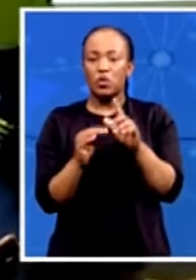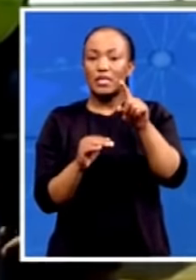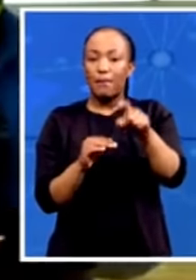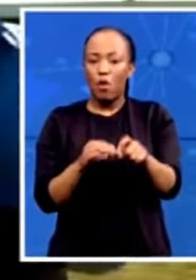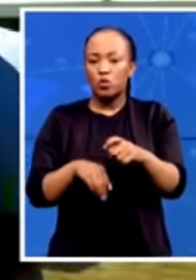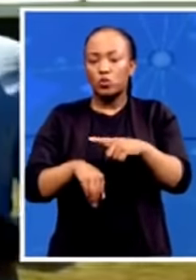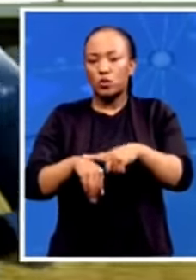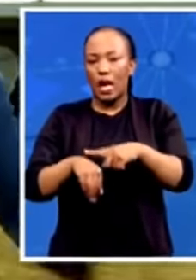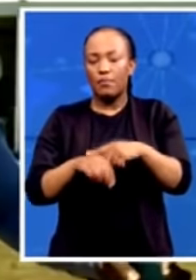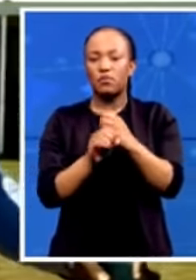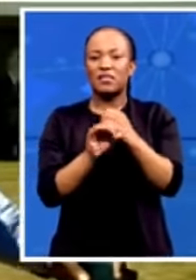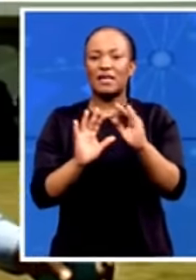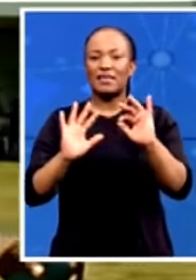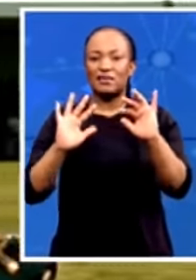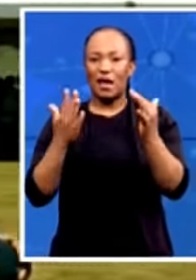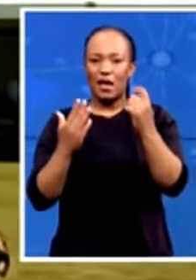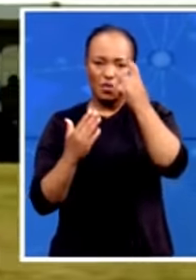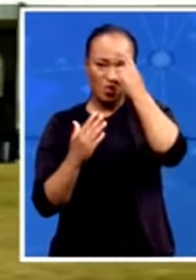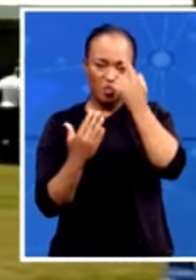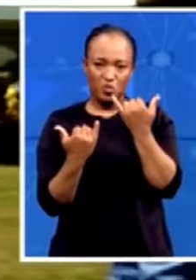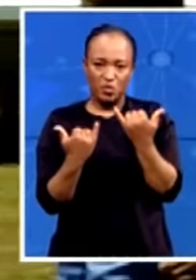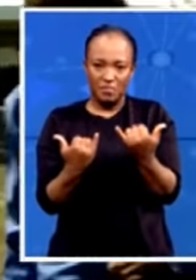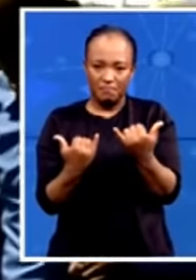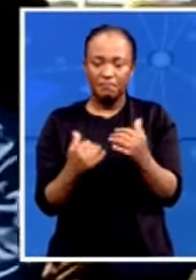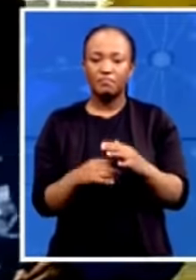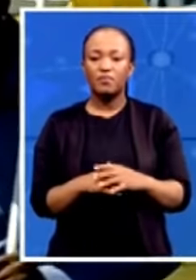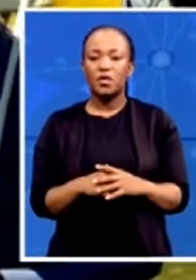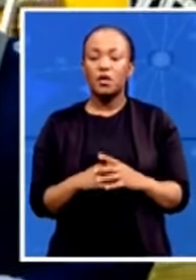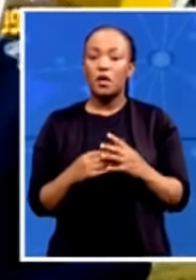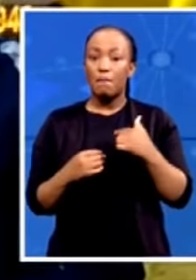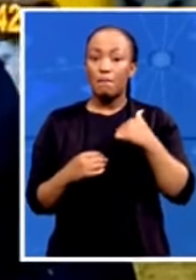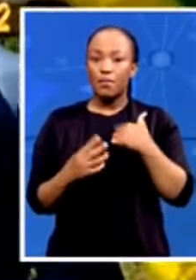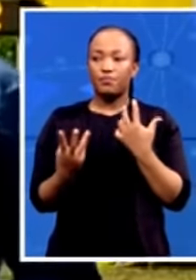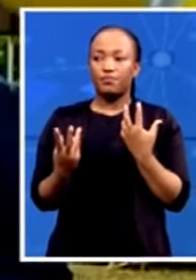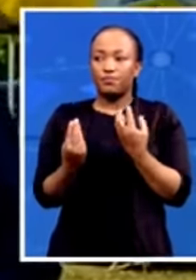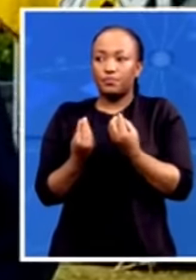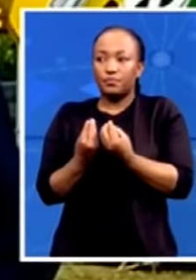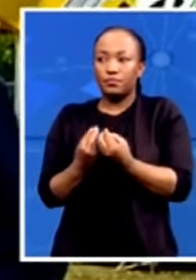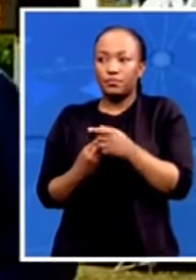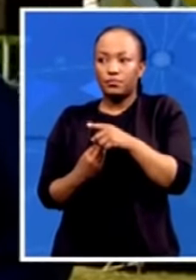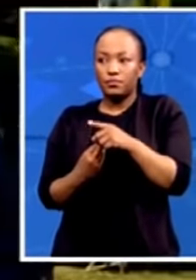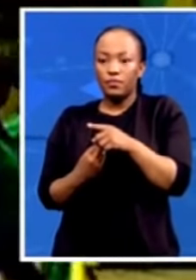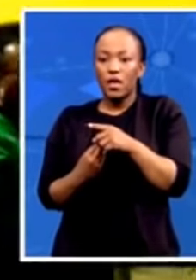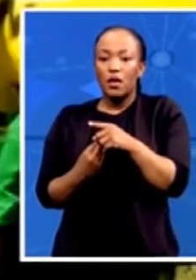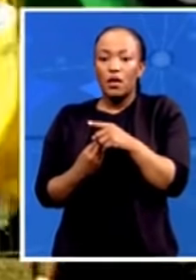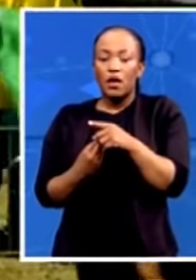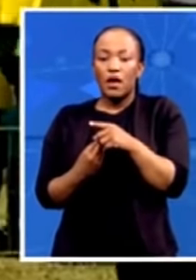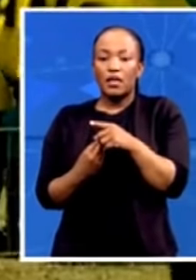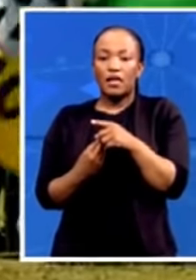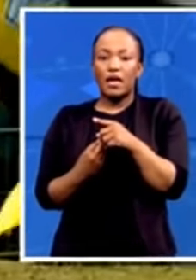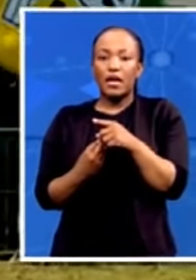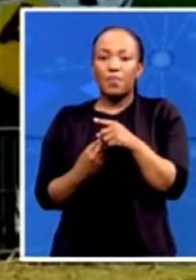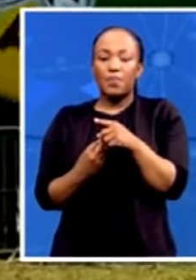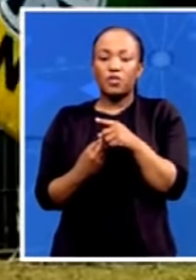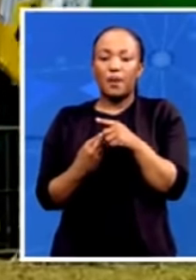this morning. But with me, I do have Mr. Nkosta Njashensi, who speaks on behalf of the RET